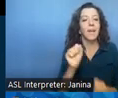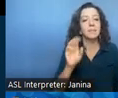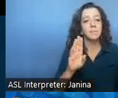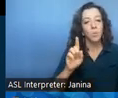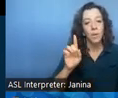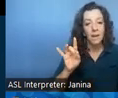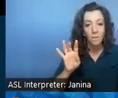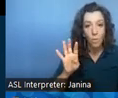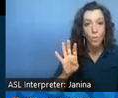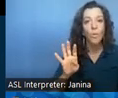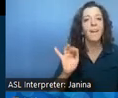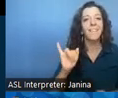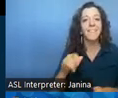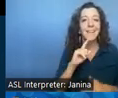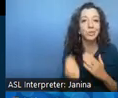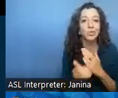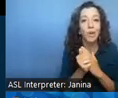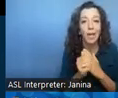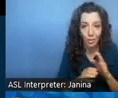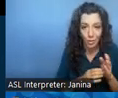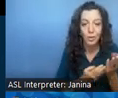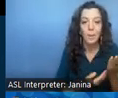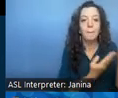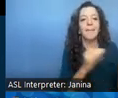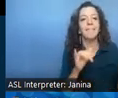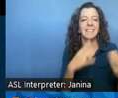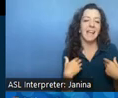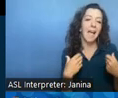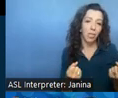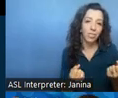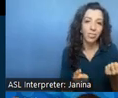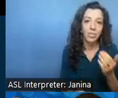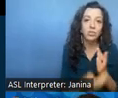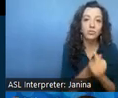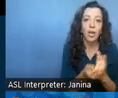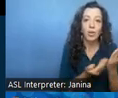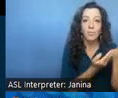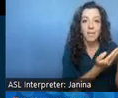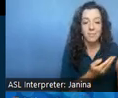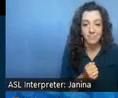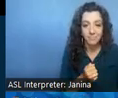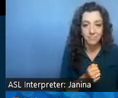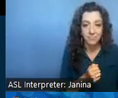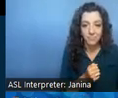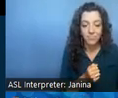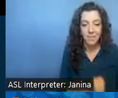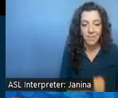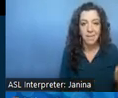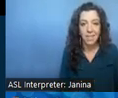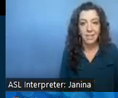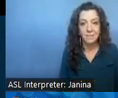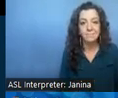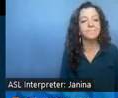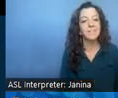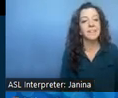this is a a health uh trailer bill um and so for for bills that